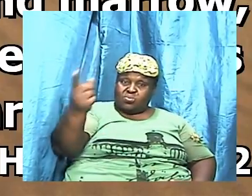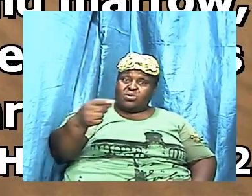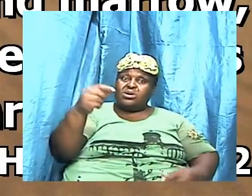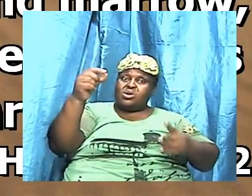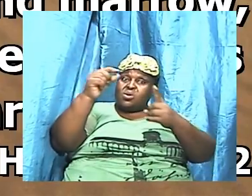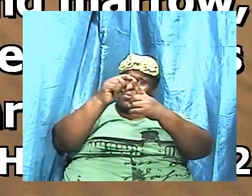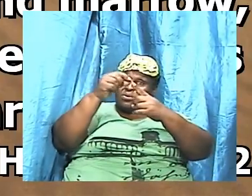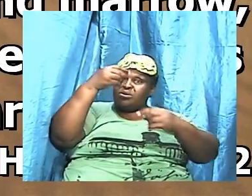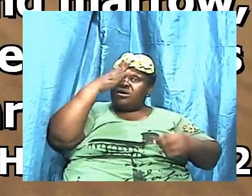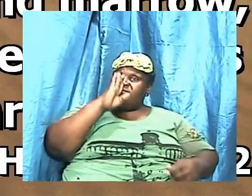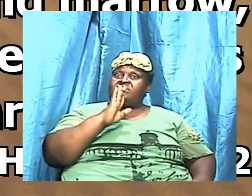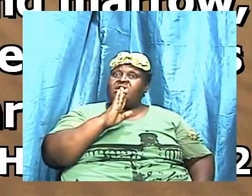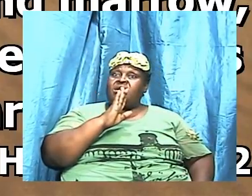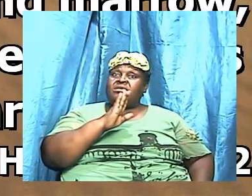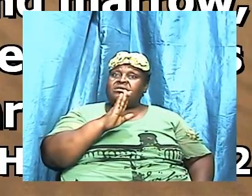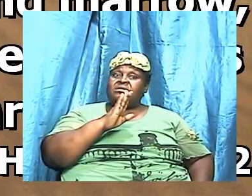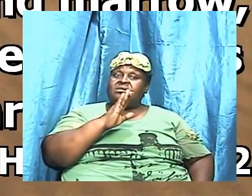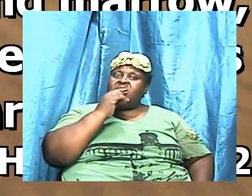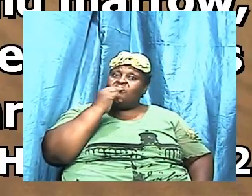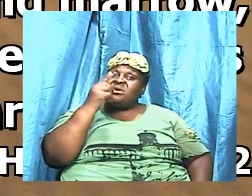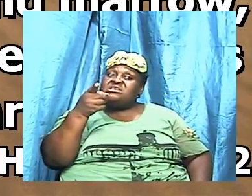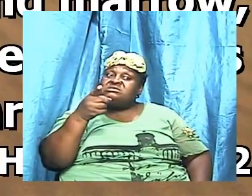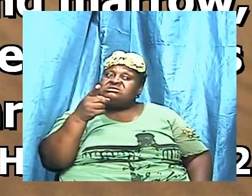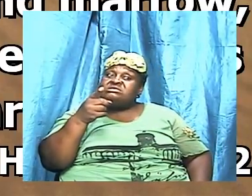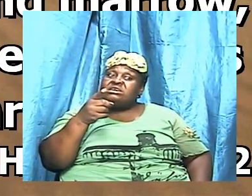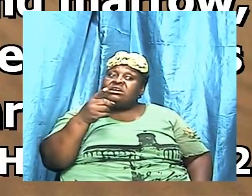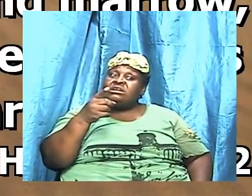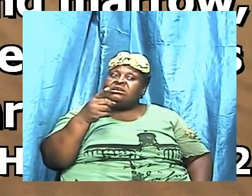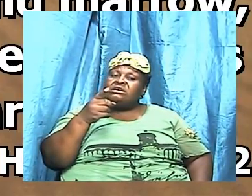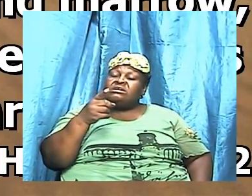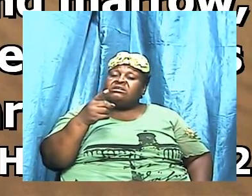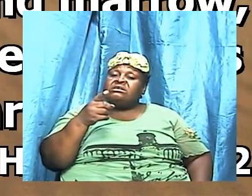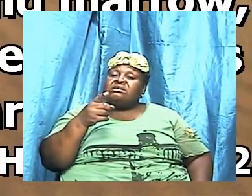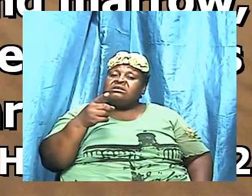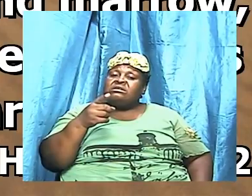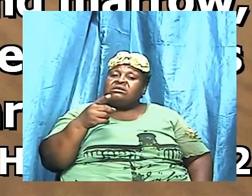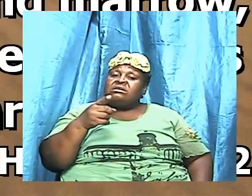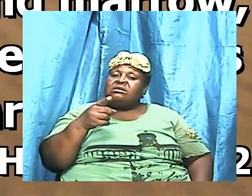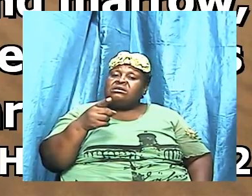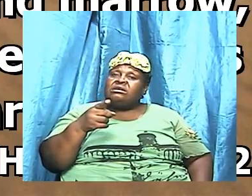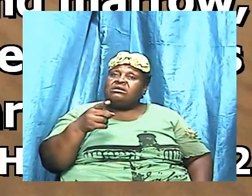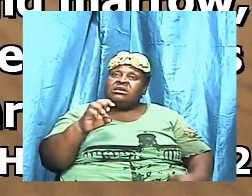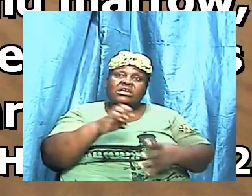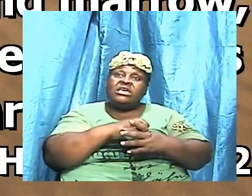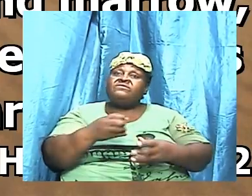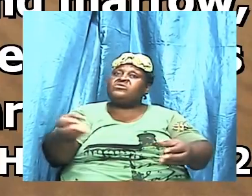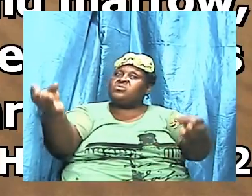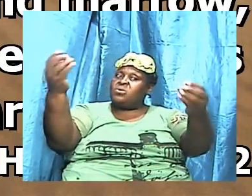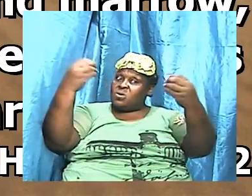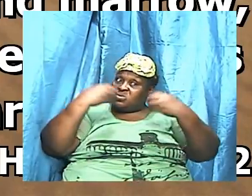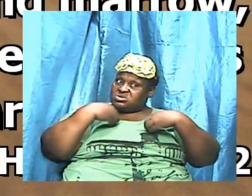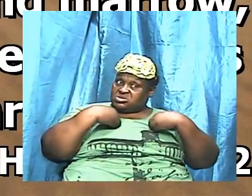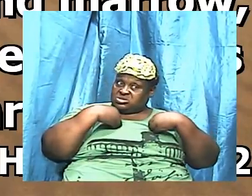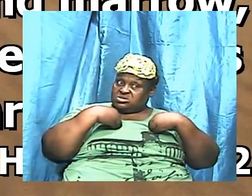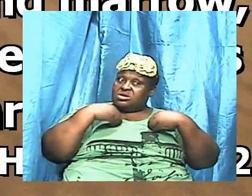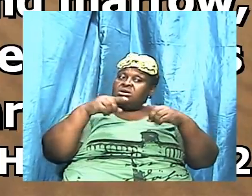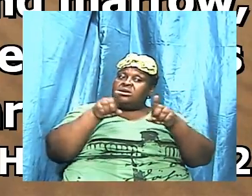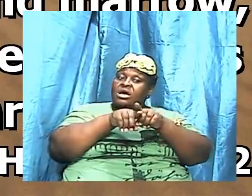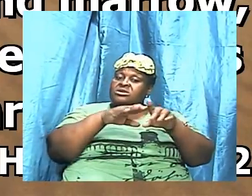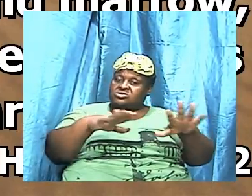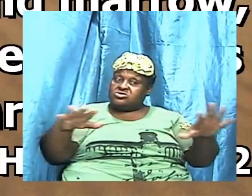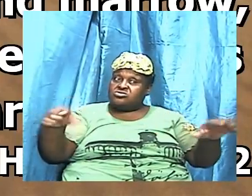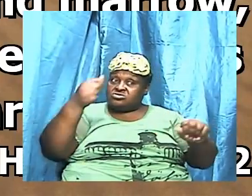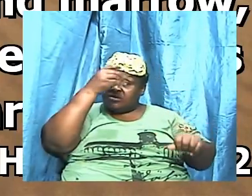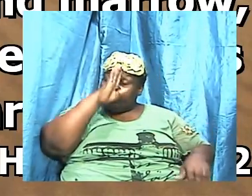described and it applies to the saints so that the